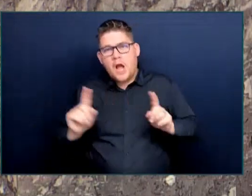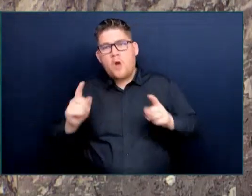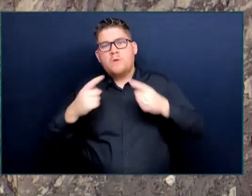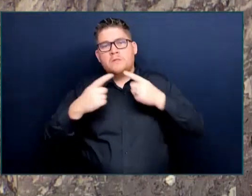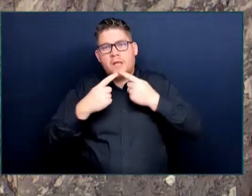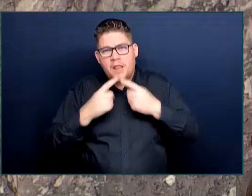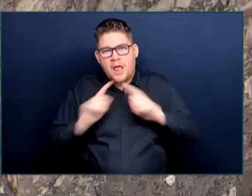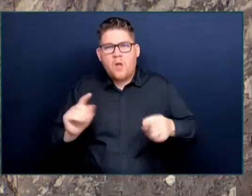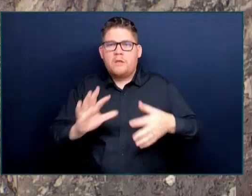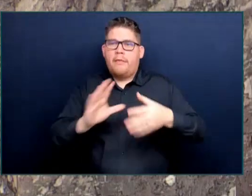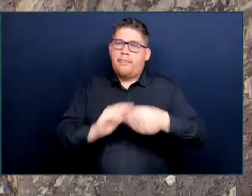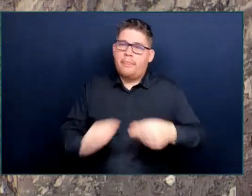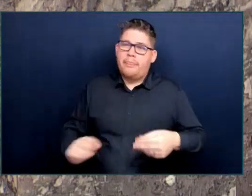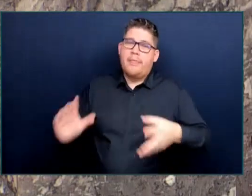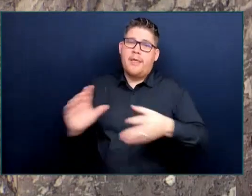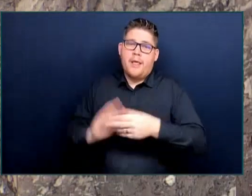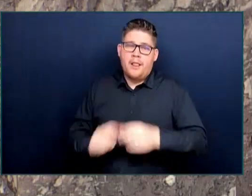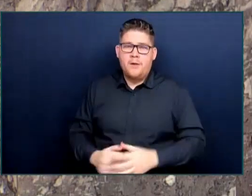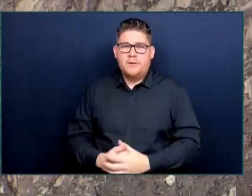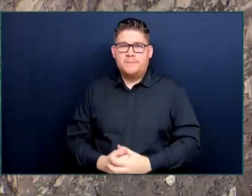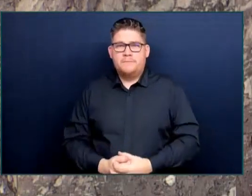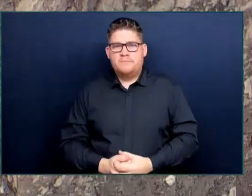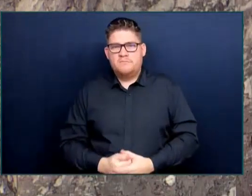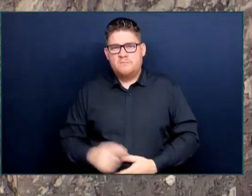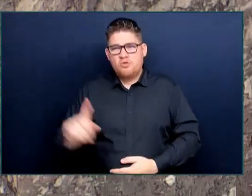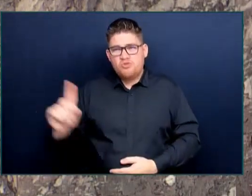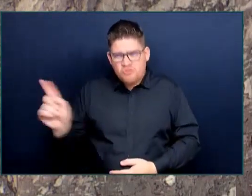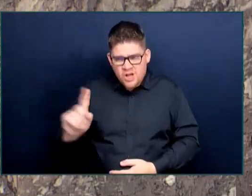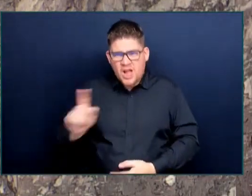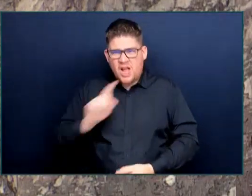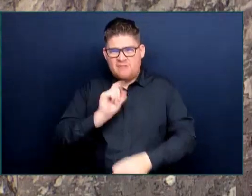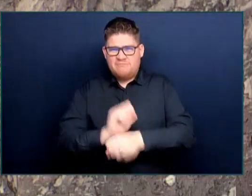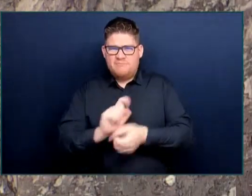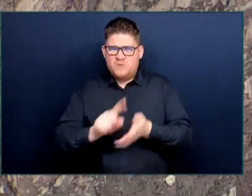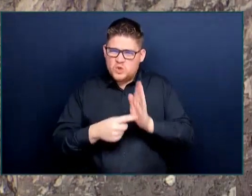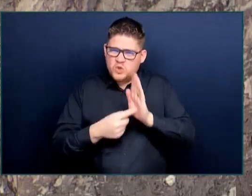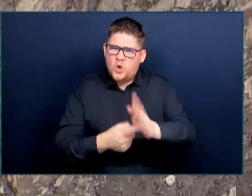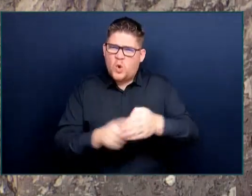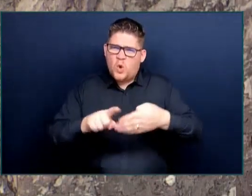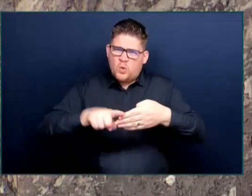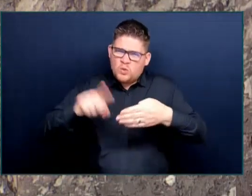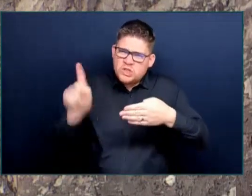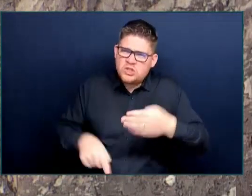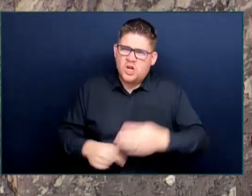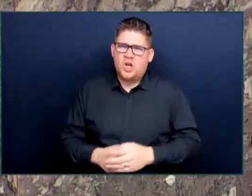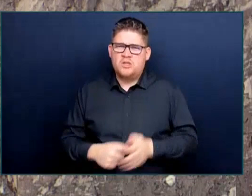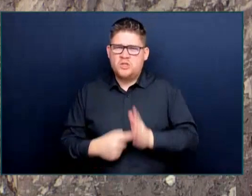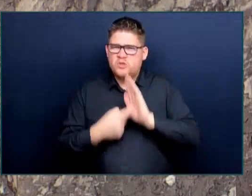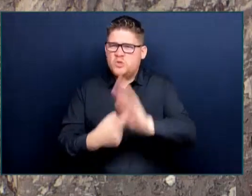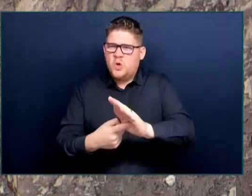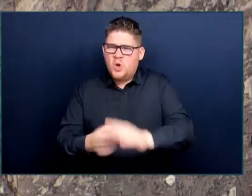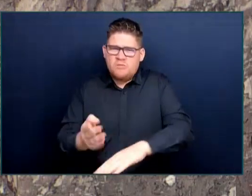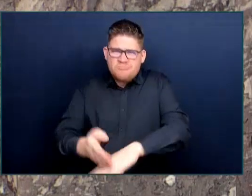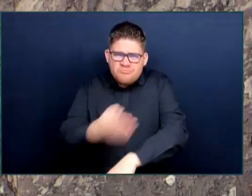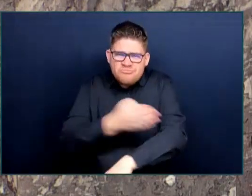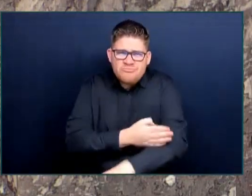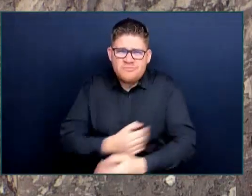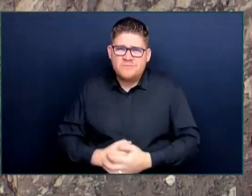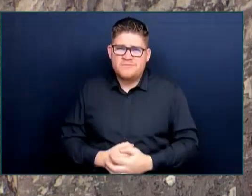experienced by our citizens who are traumatized and fearful by what they see in our streets daily.